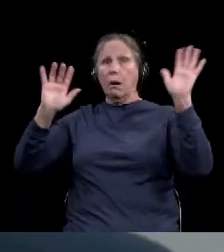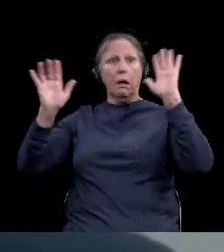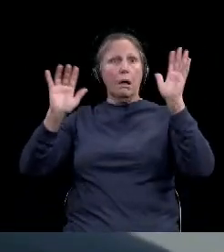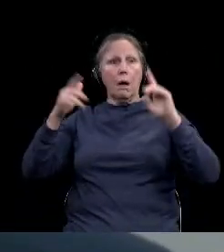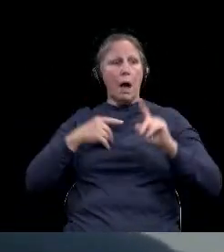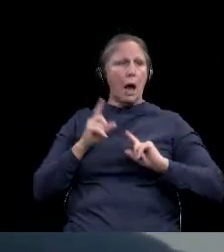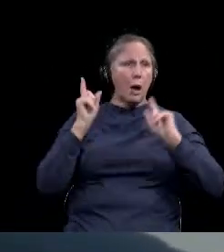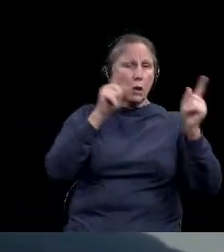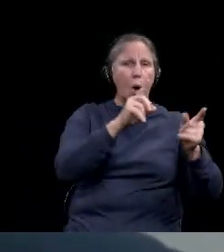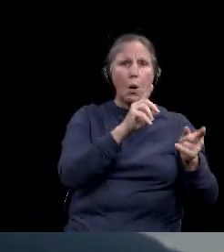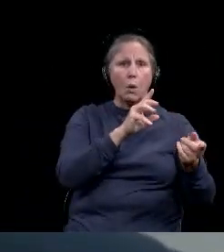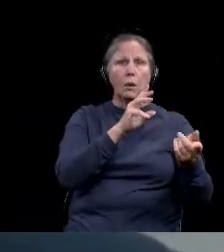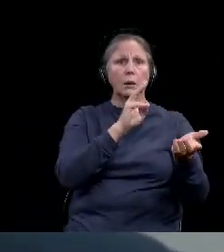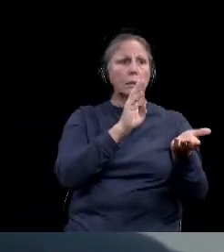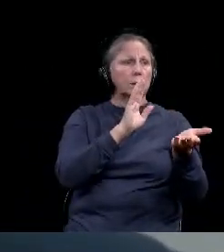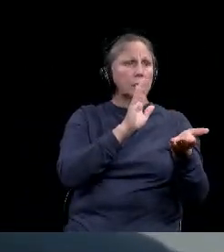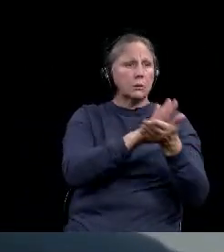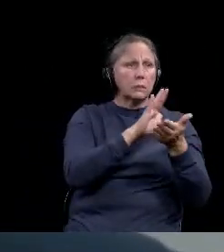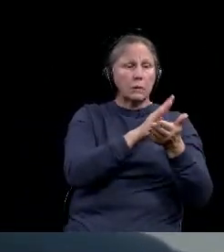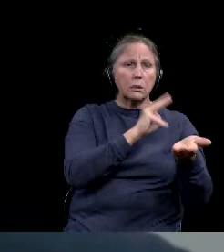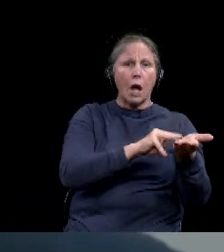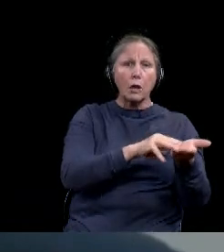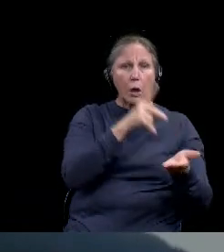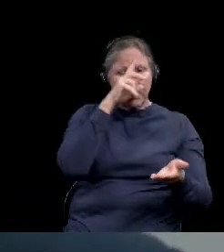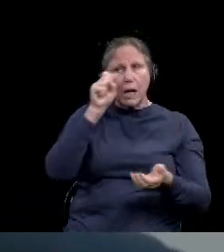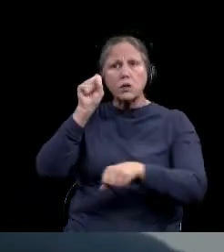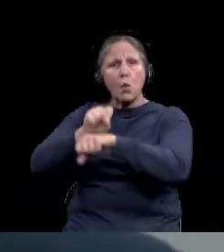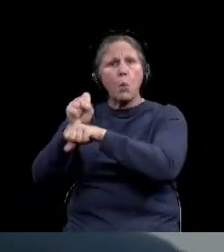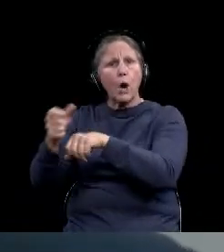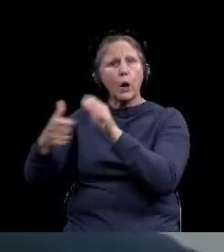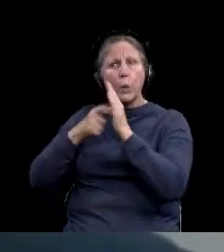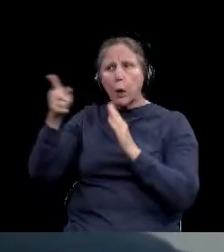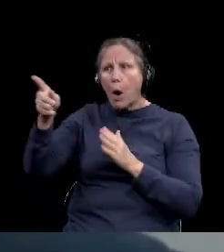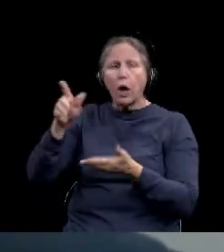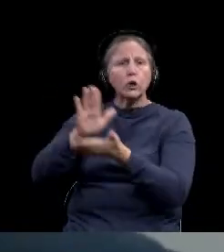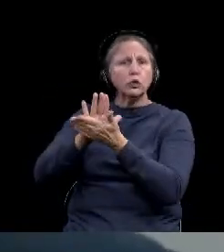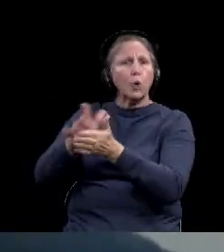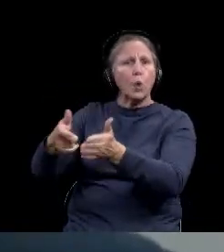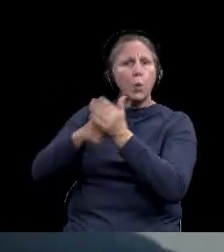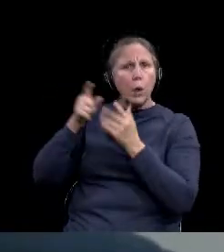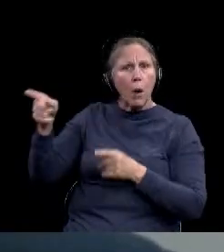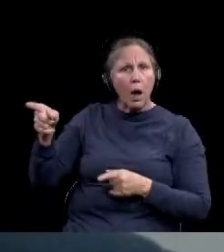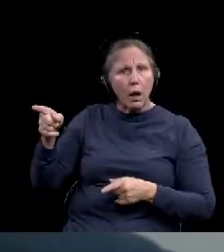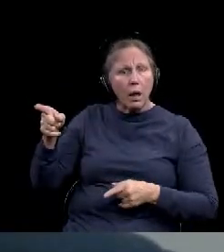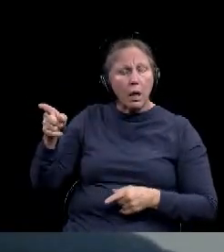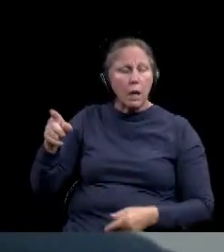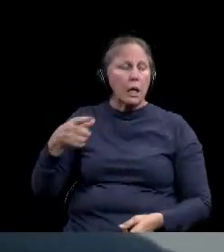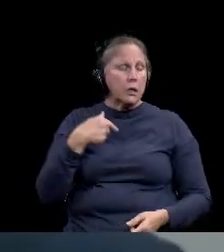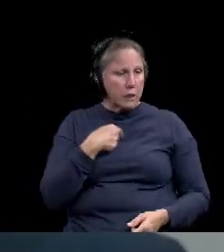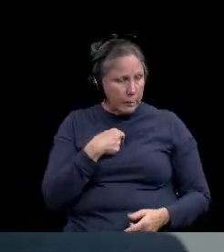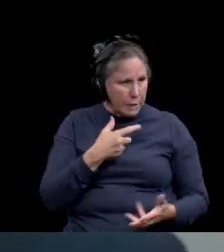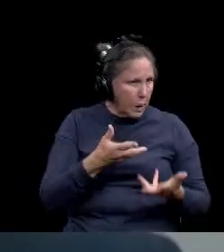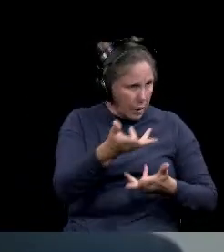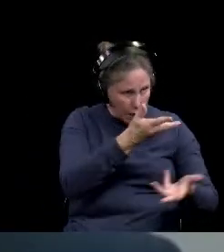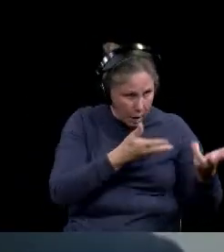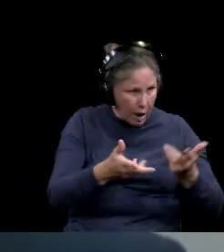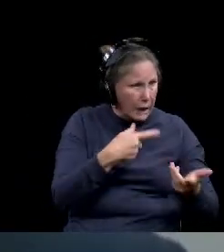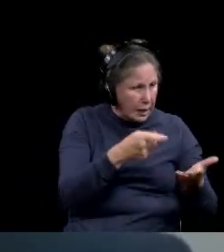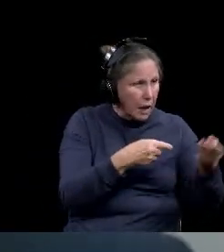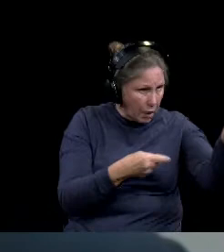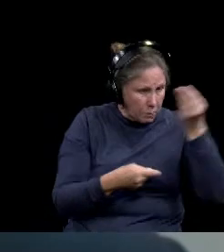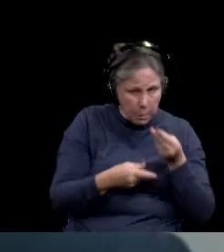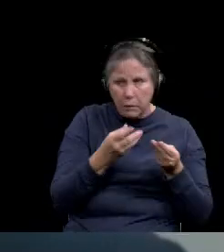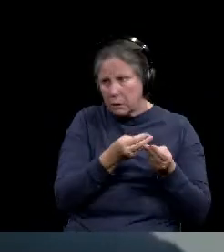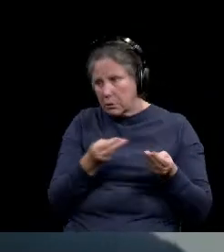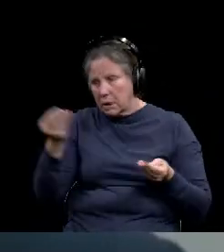work excuse or a school excuse needed. And so there's going have to be a lot of coordination communication, effective, uh, effective